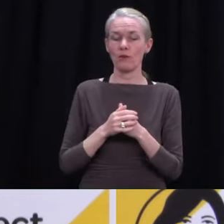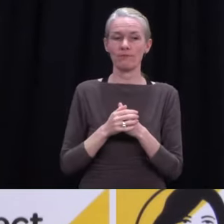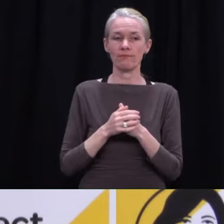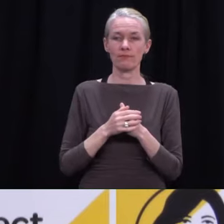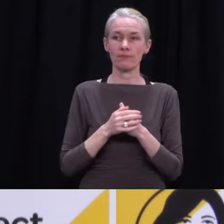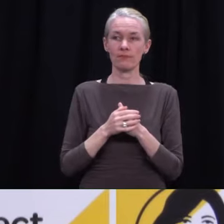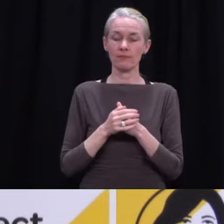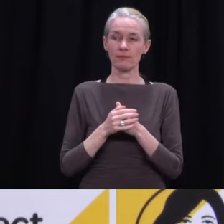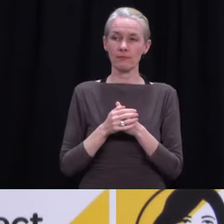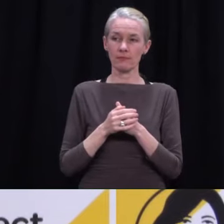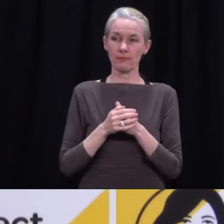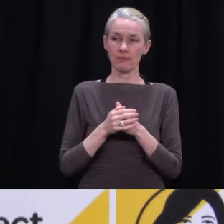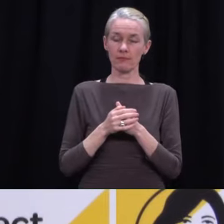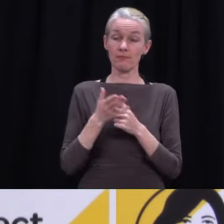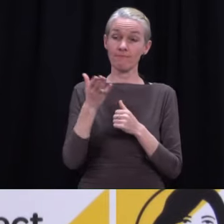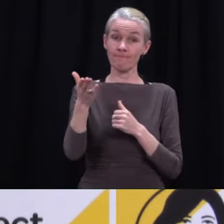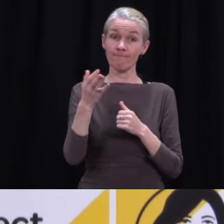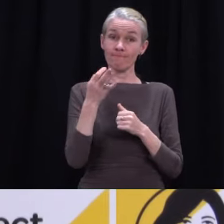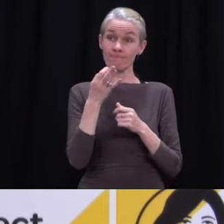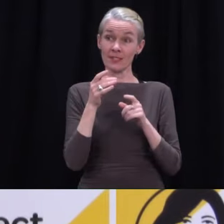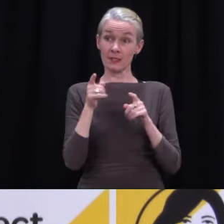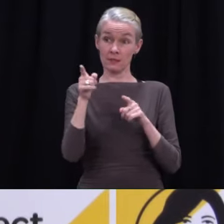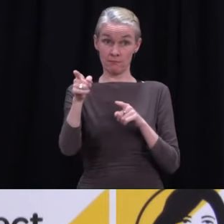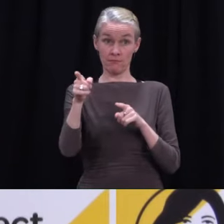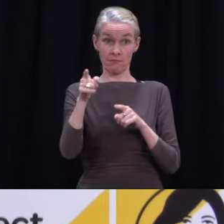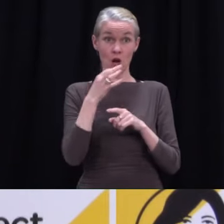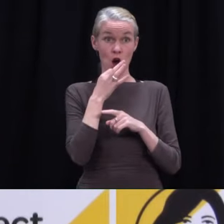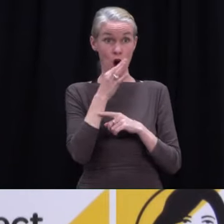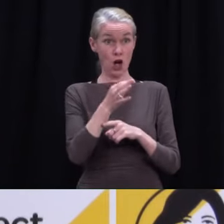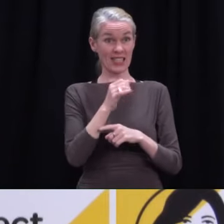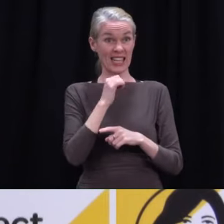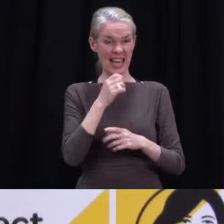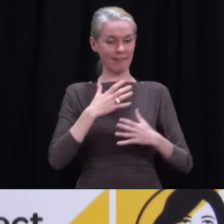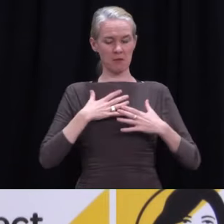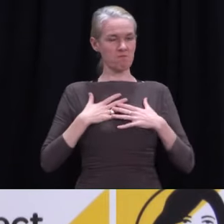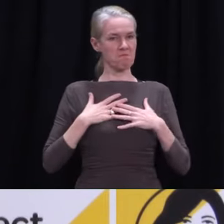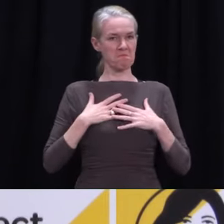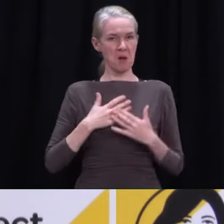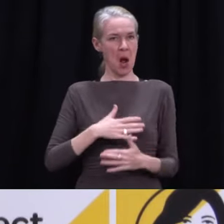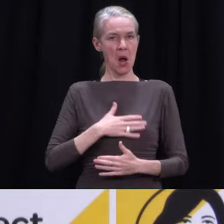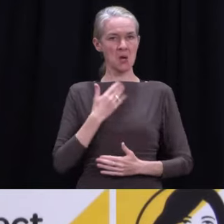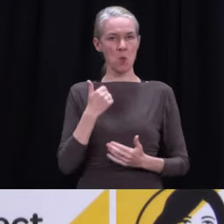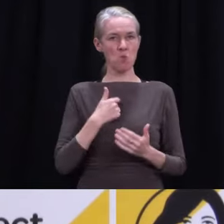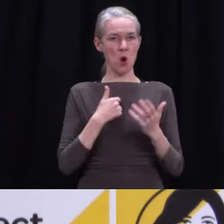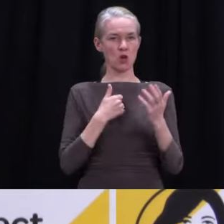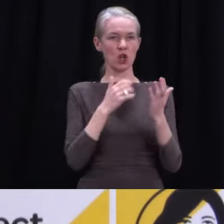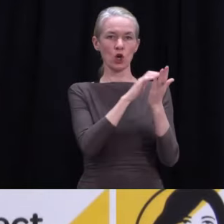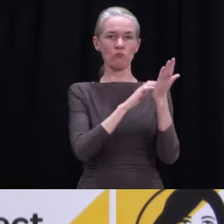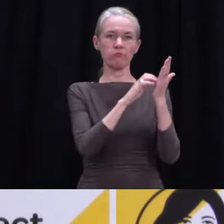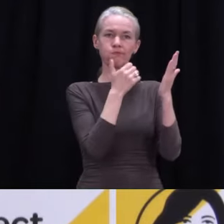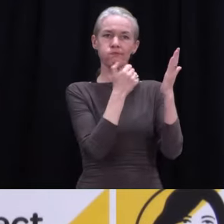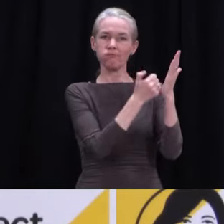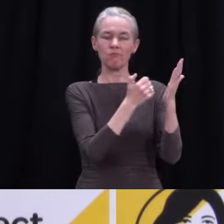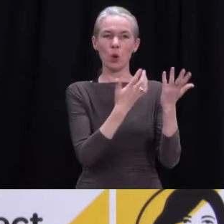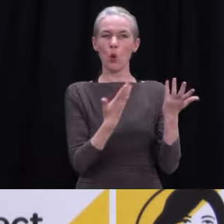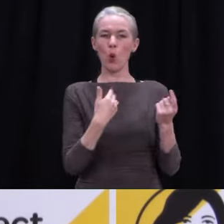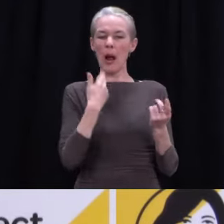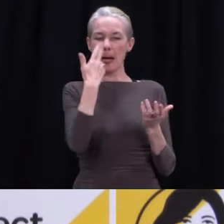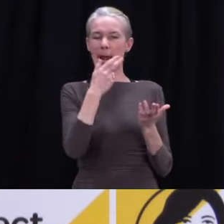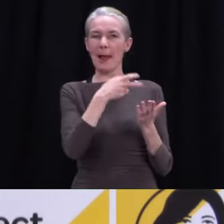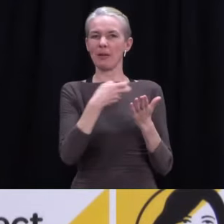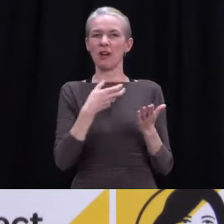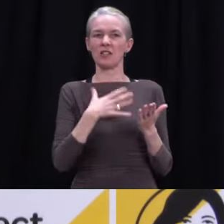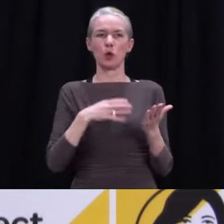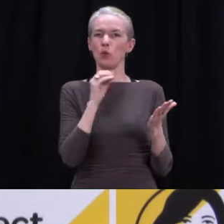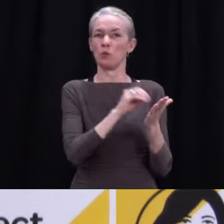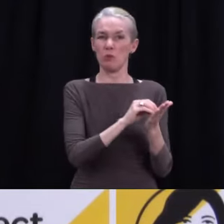happens if a person refuses to sign in? Can the business refuse their service, and should they do that? Yeah. So look, one of the